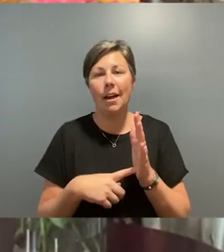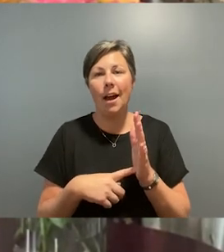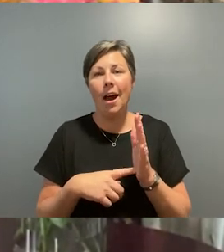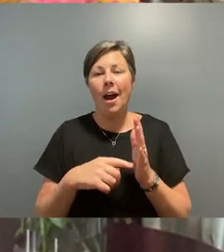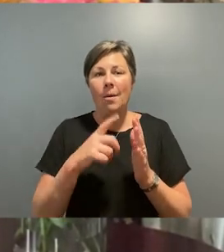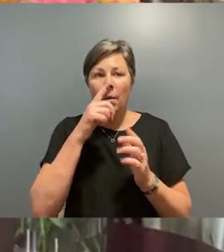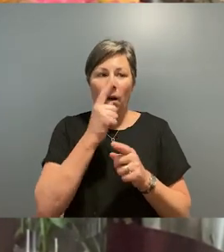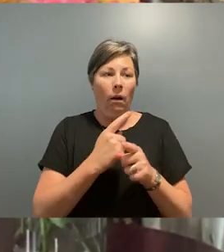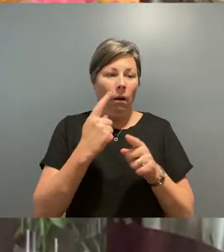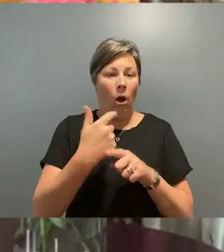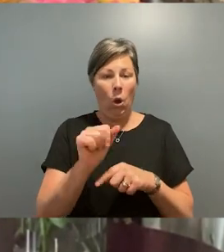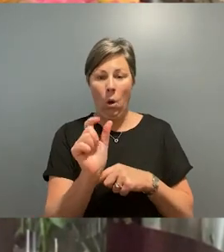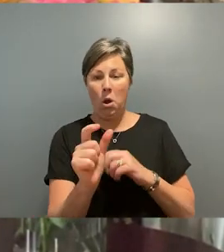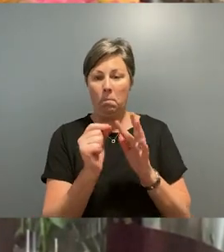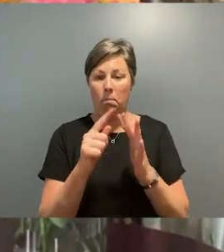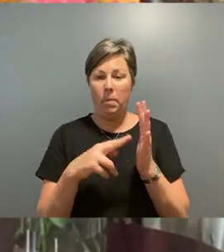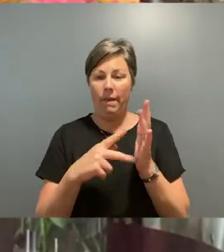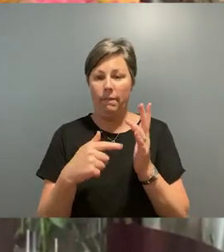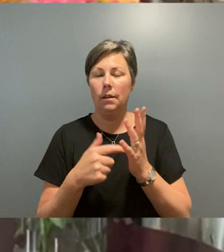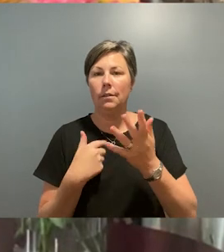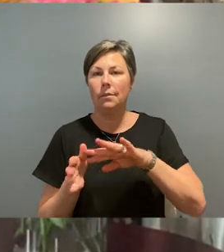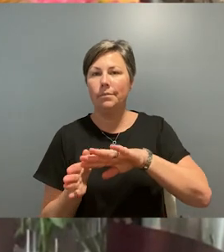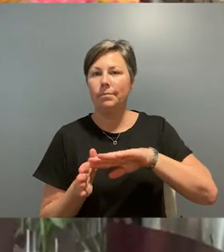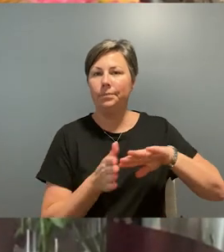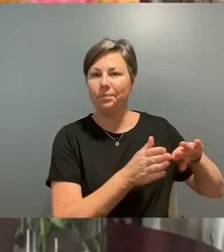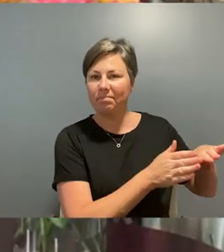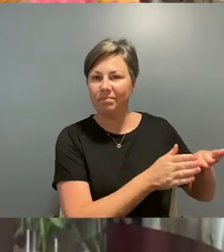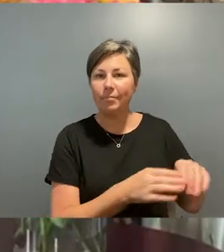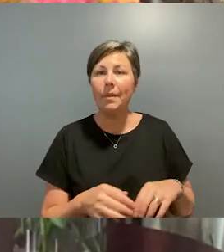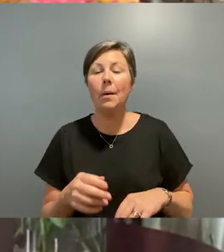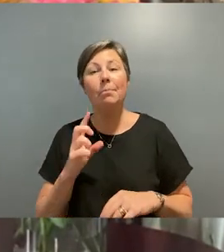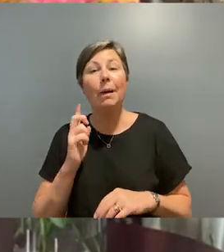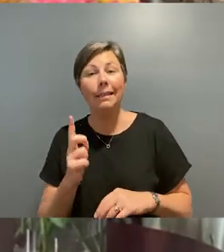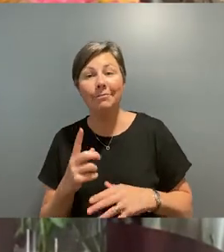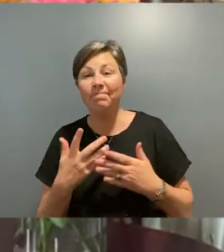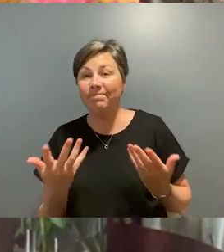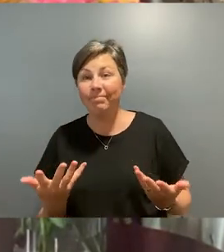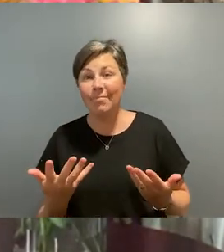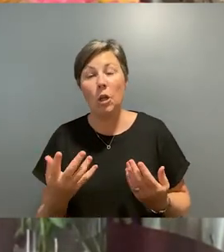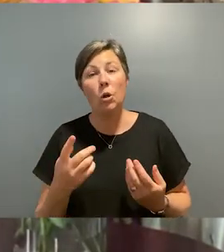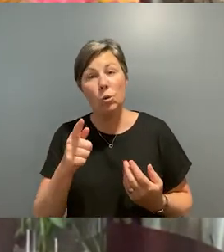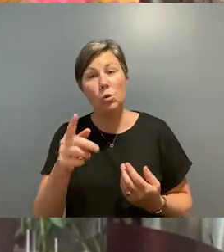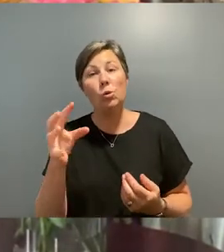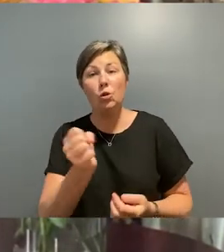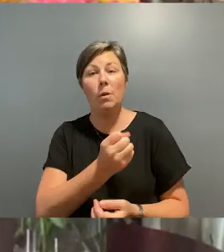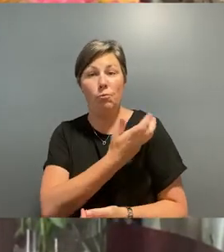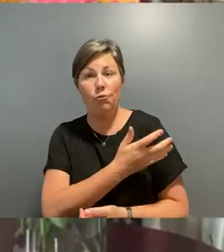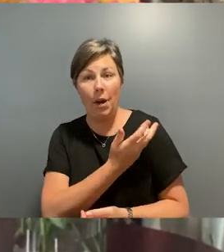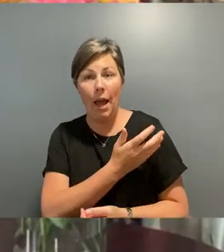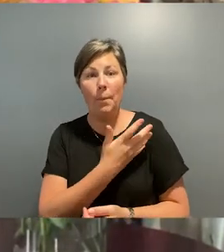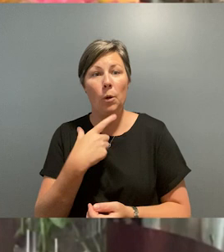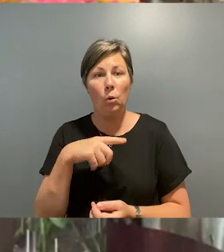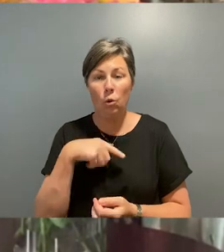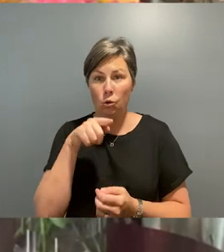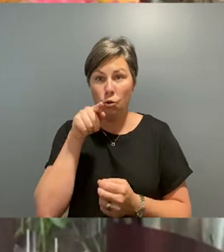I'm happy to retire it for quite a long time. In any event, whatever we call it instead, you can be proud that